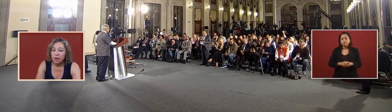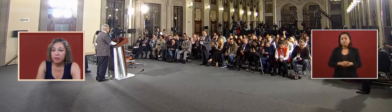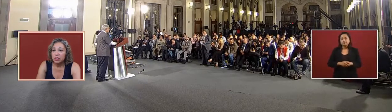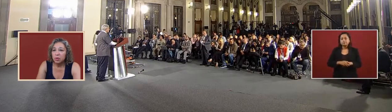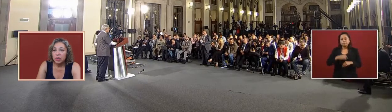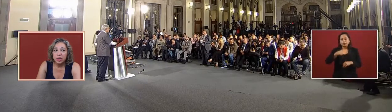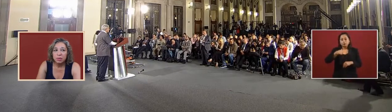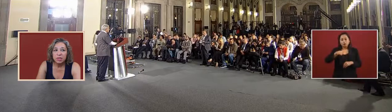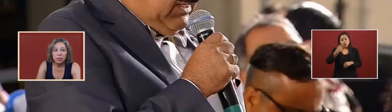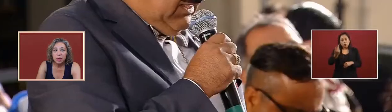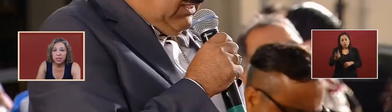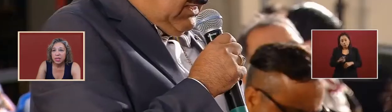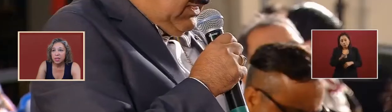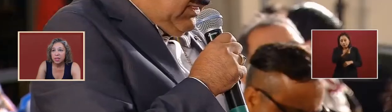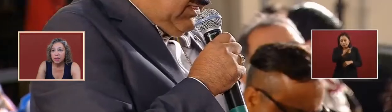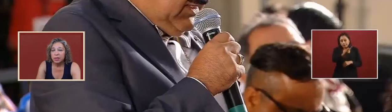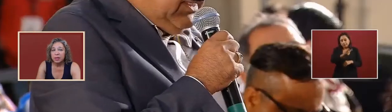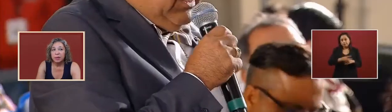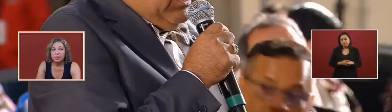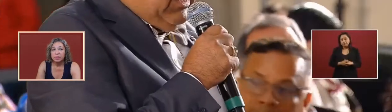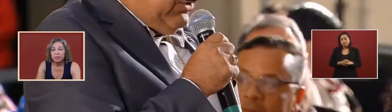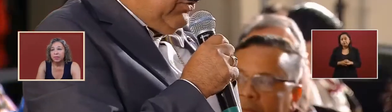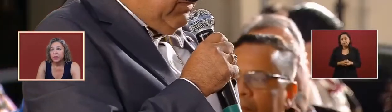my first question mr. president